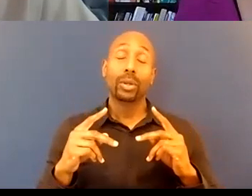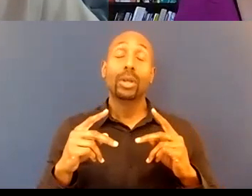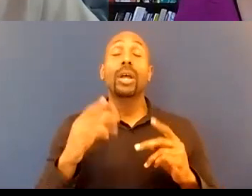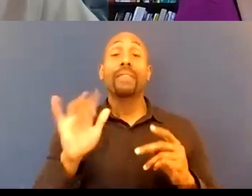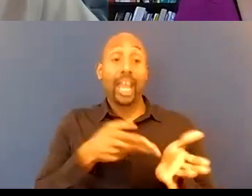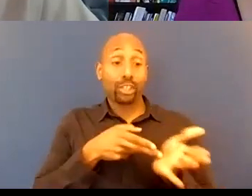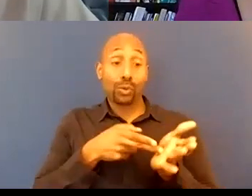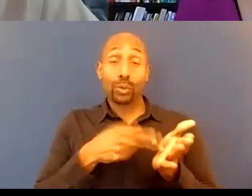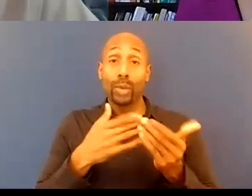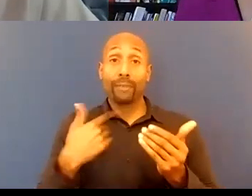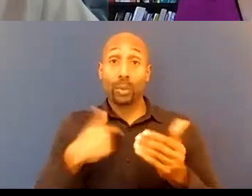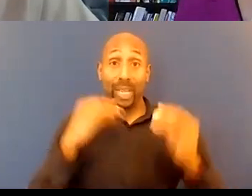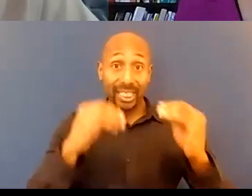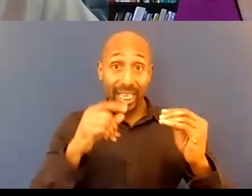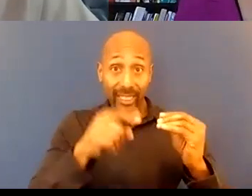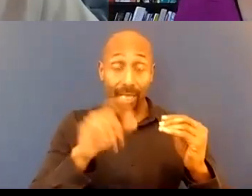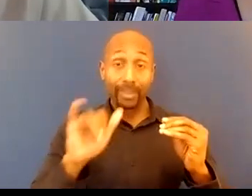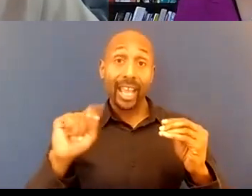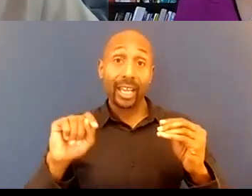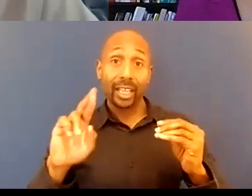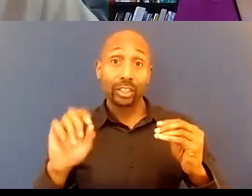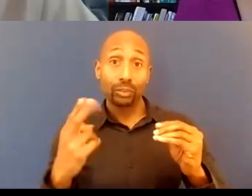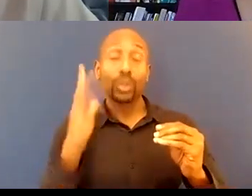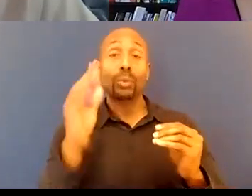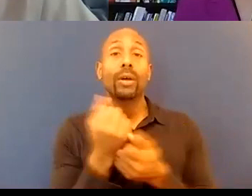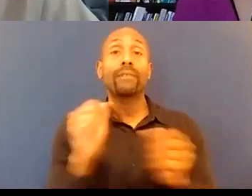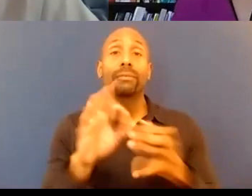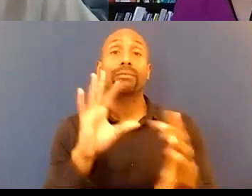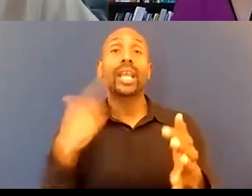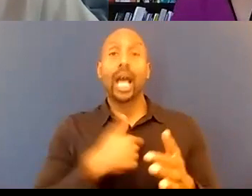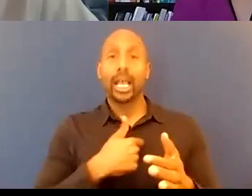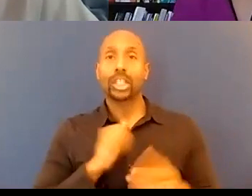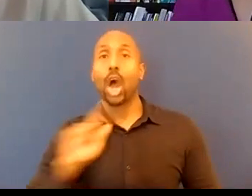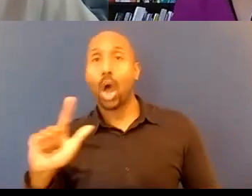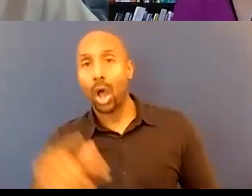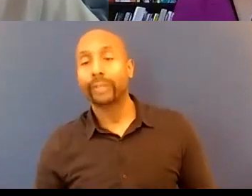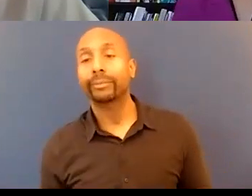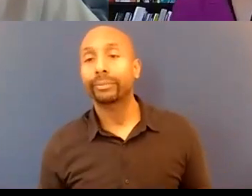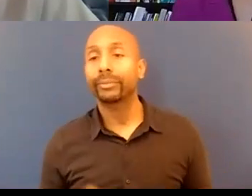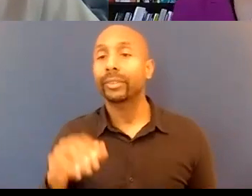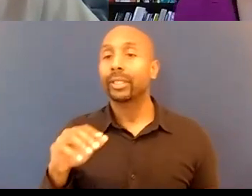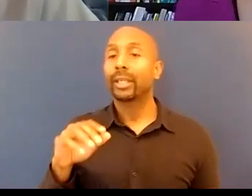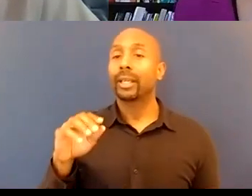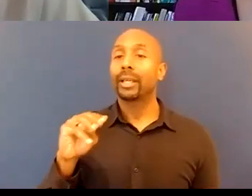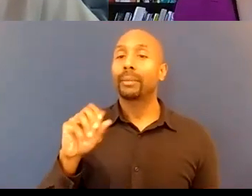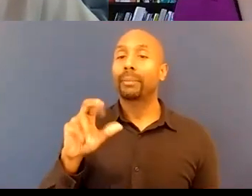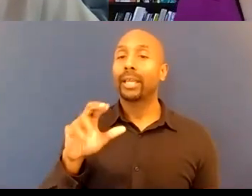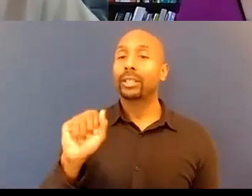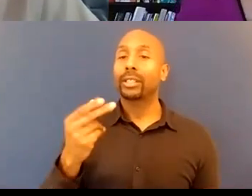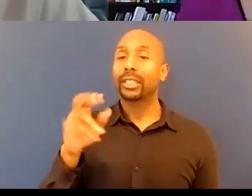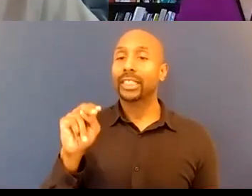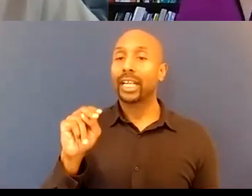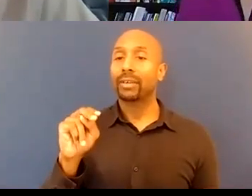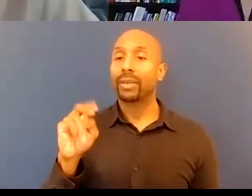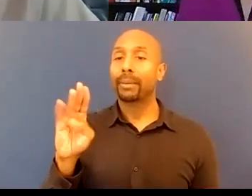i'm just going to add that uh when we should all spend a few moments just you know